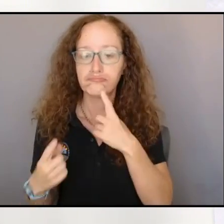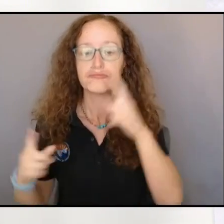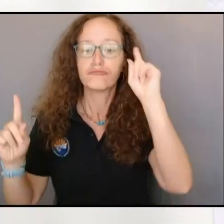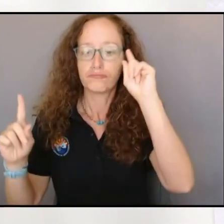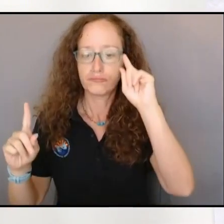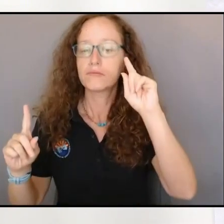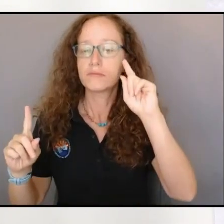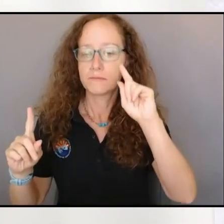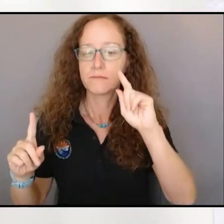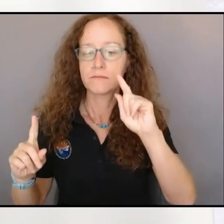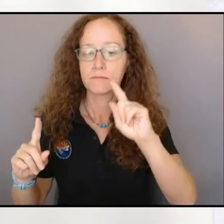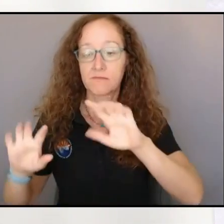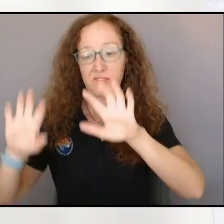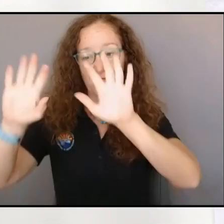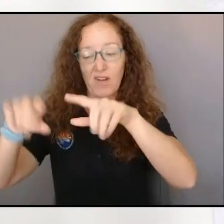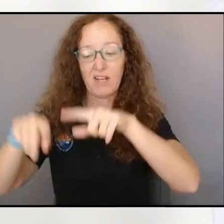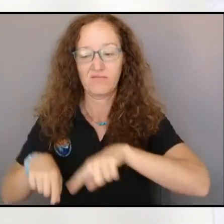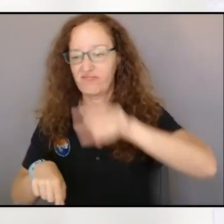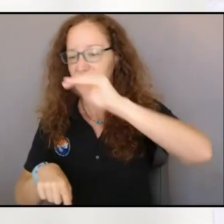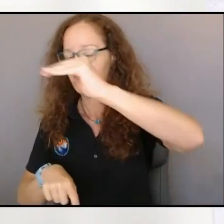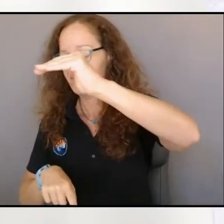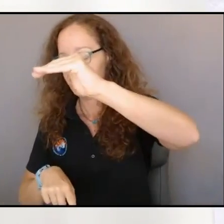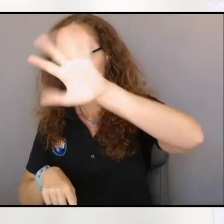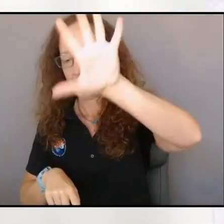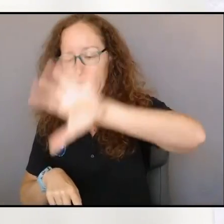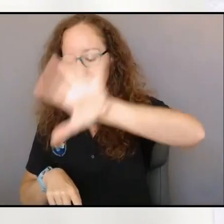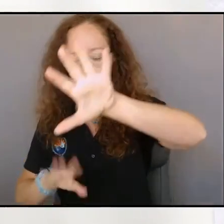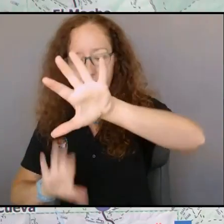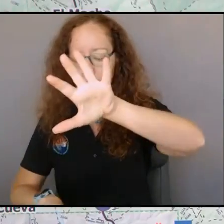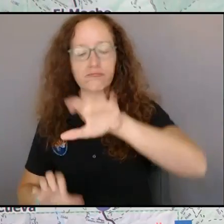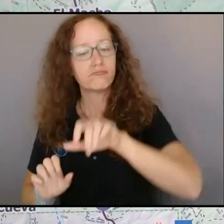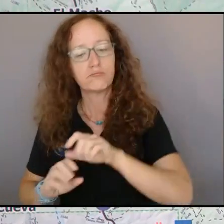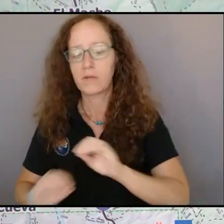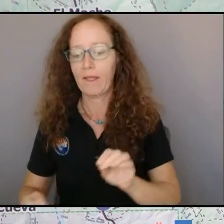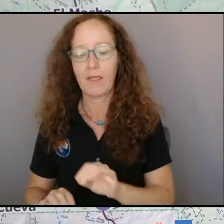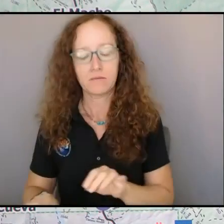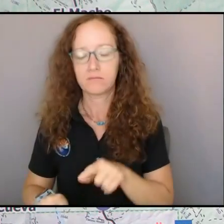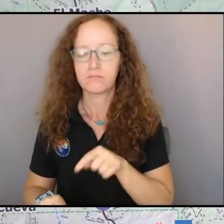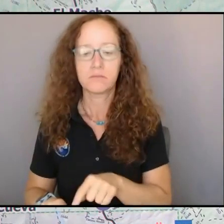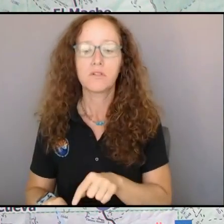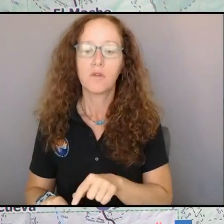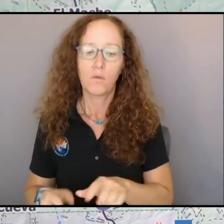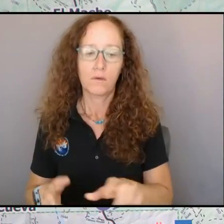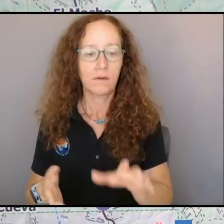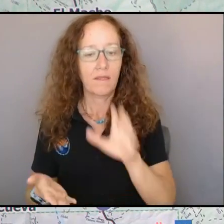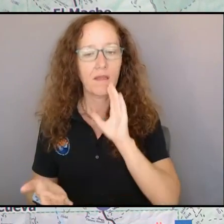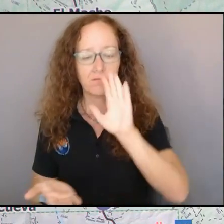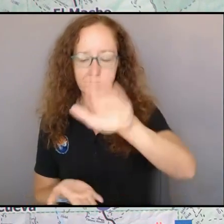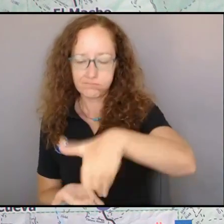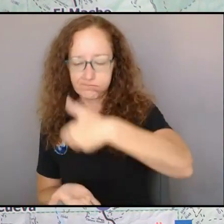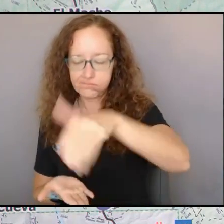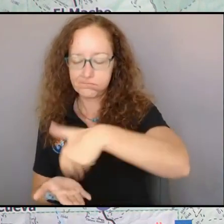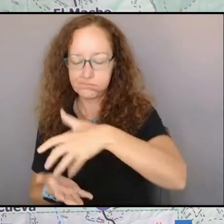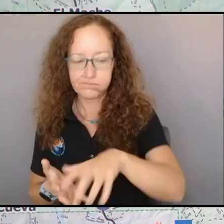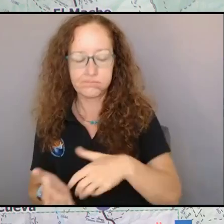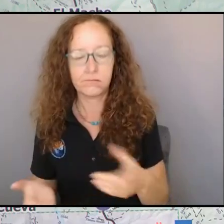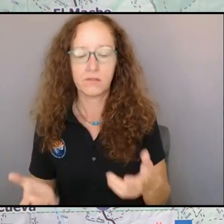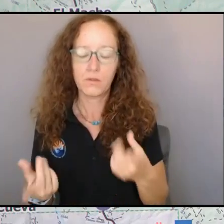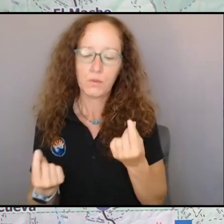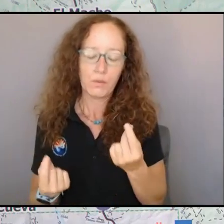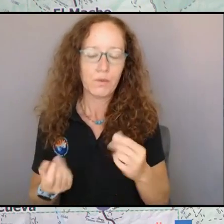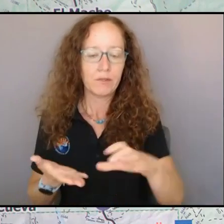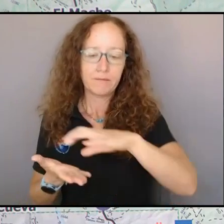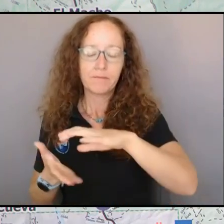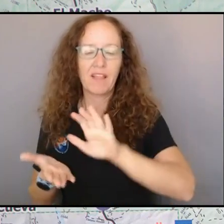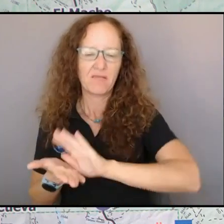north of them again so they were able to continue work with the excavators repairing those dozer lines again pulling the stumps and the logs over